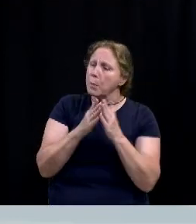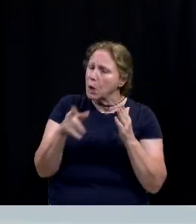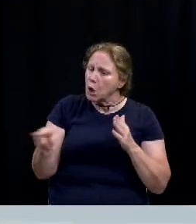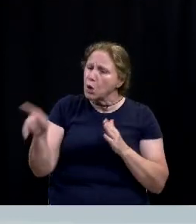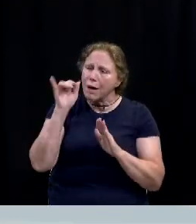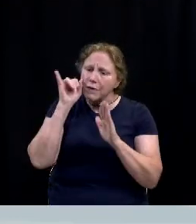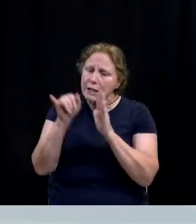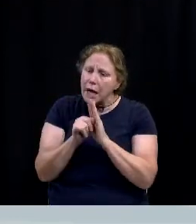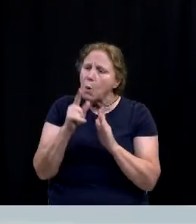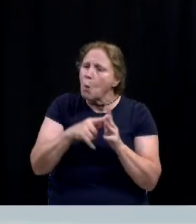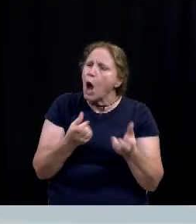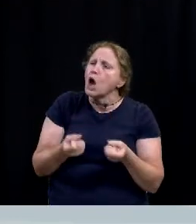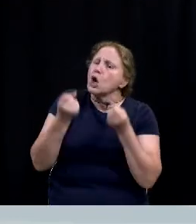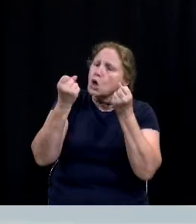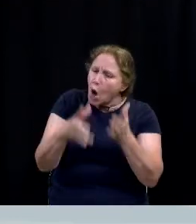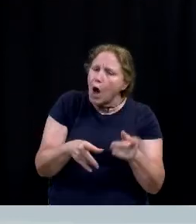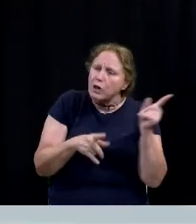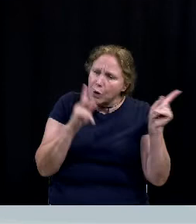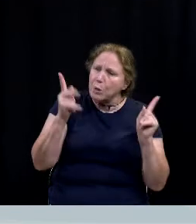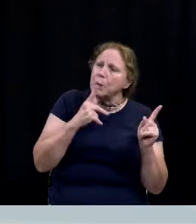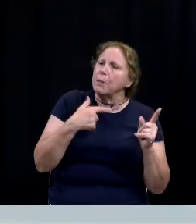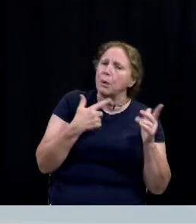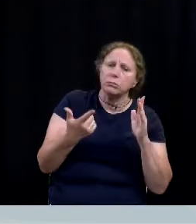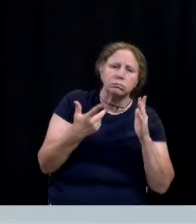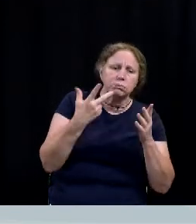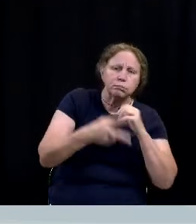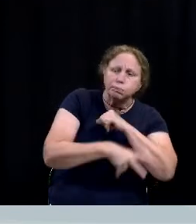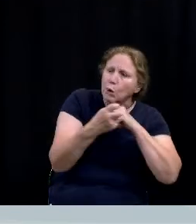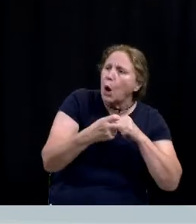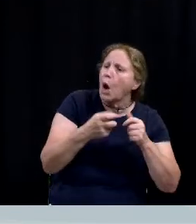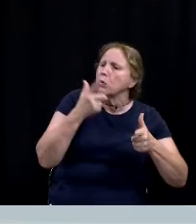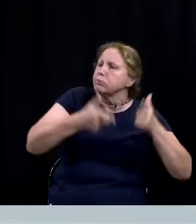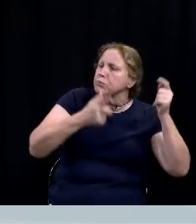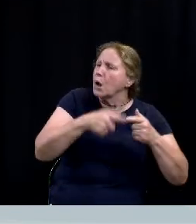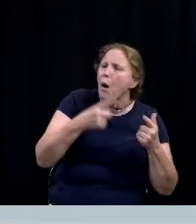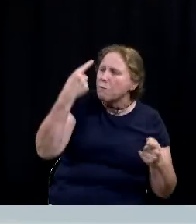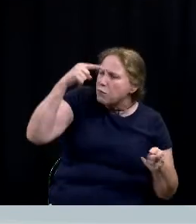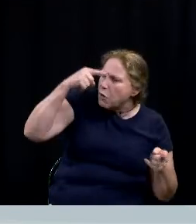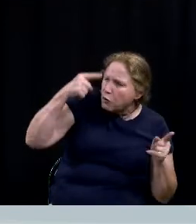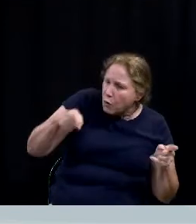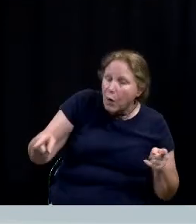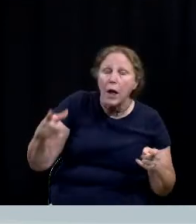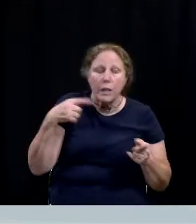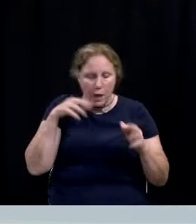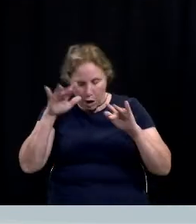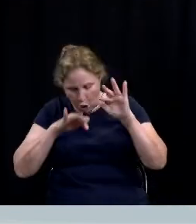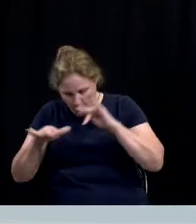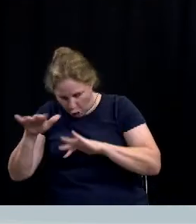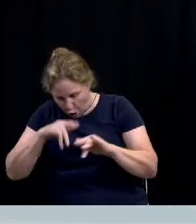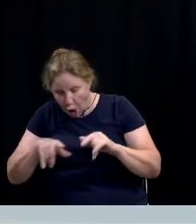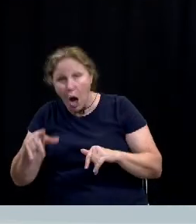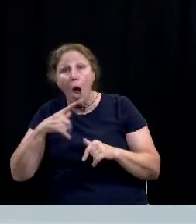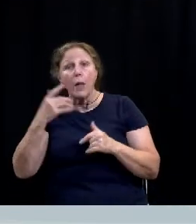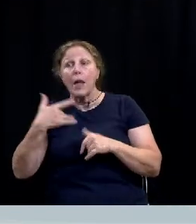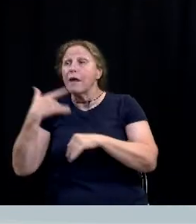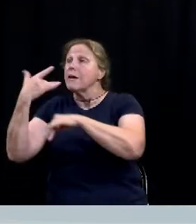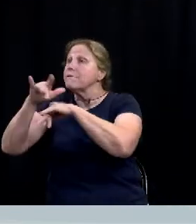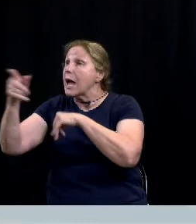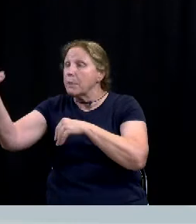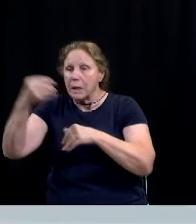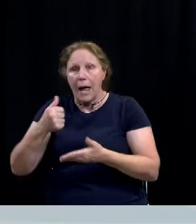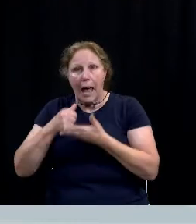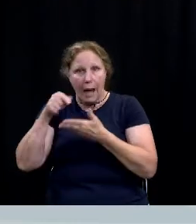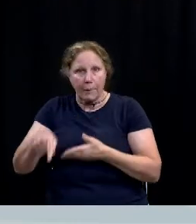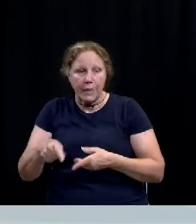root causes for the offender's propensity to commit crime that it would be preferable to help bring resources to bear to address those root causes rather than just